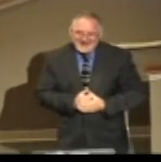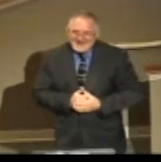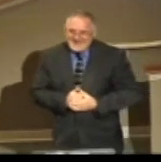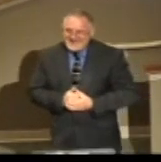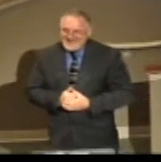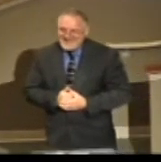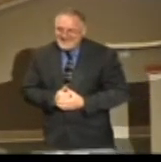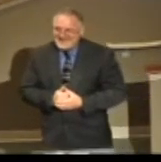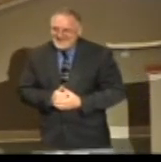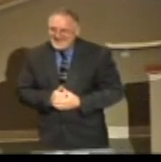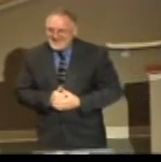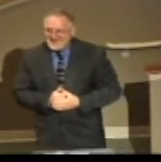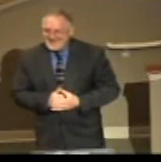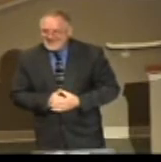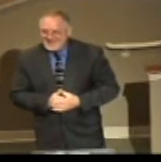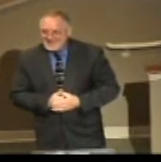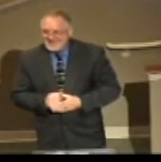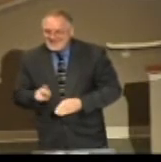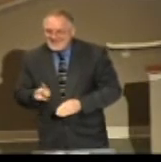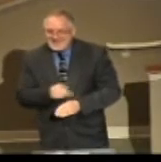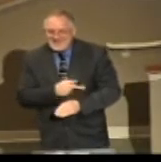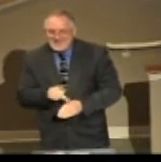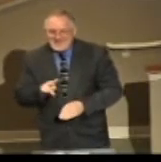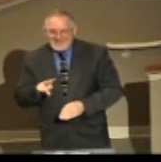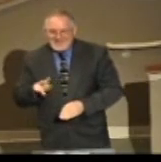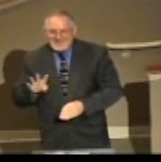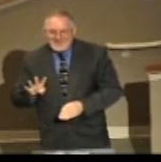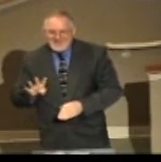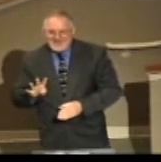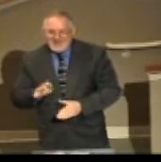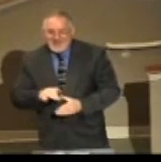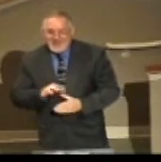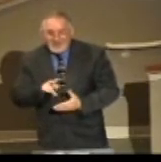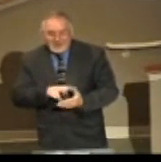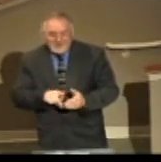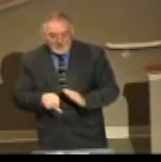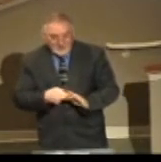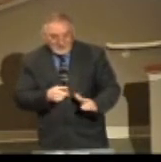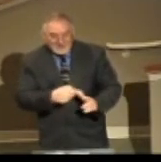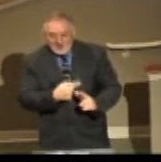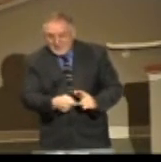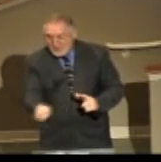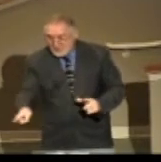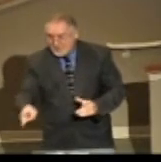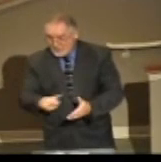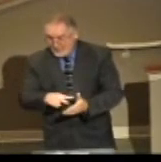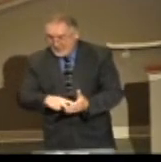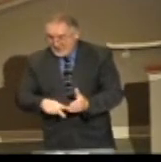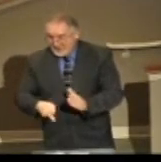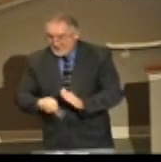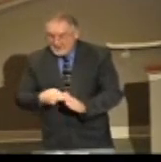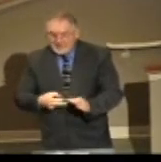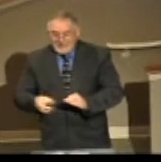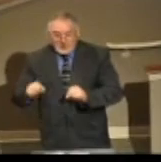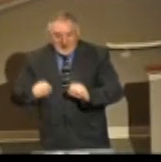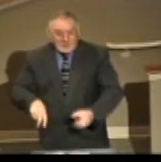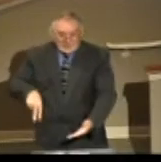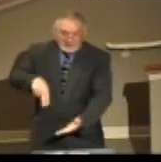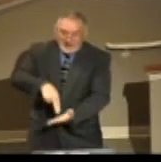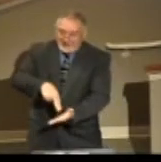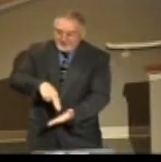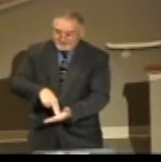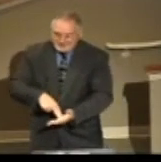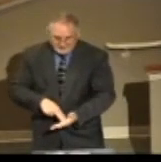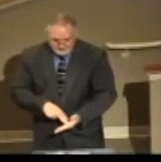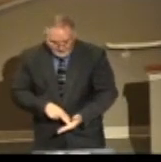Amen. Psalm 34. I'm going to read a verse. You're going to read a verse. If you're able, stand. If you can't, remain